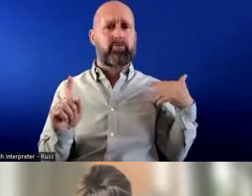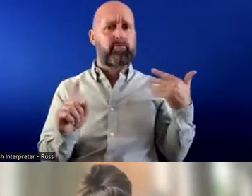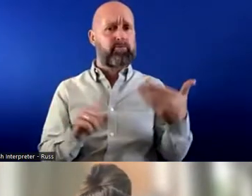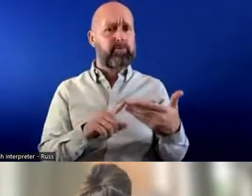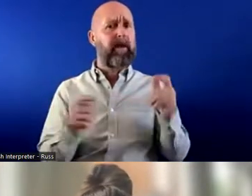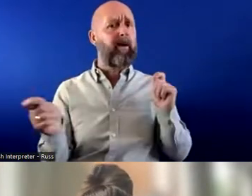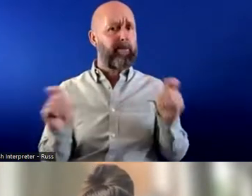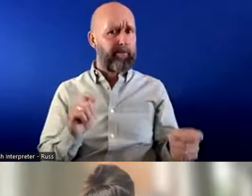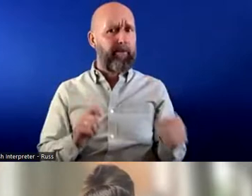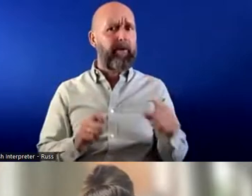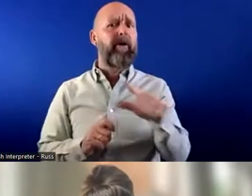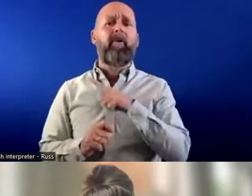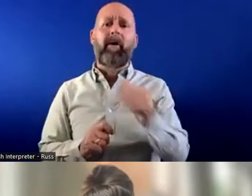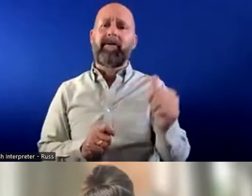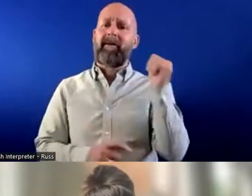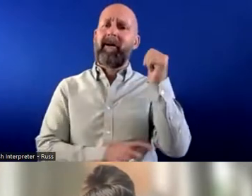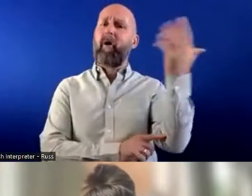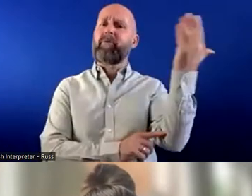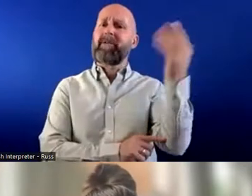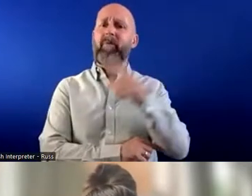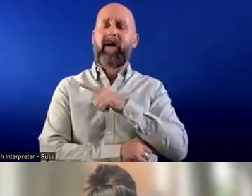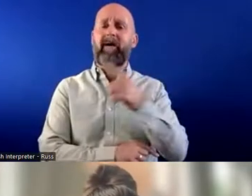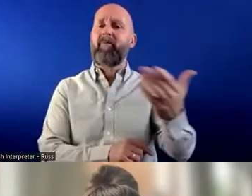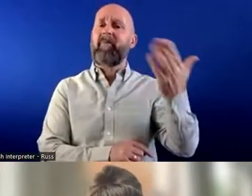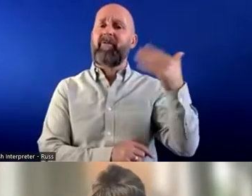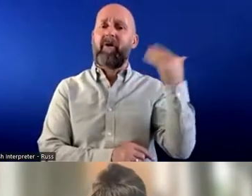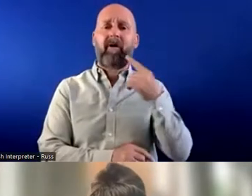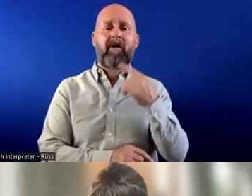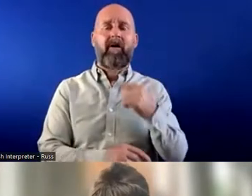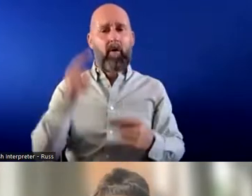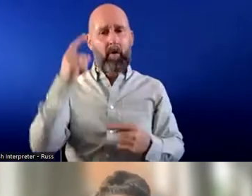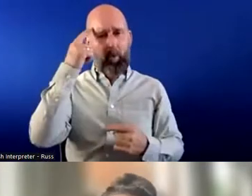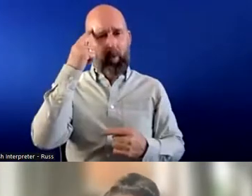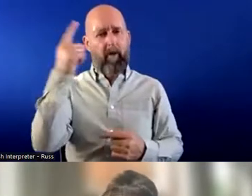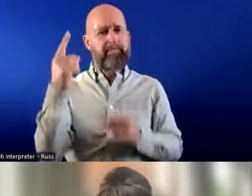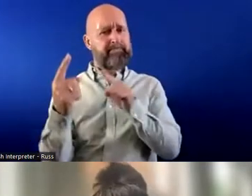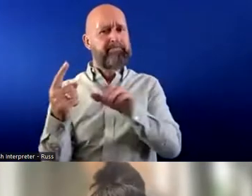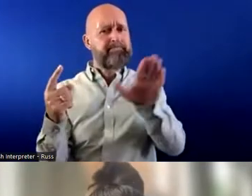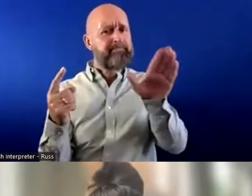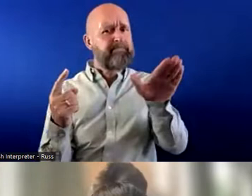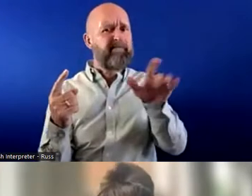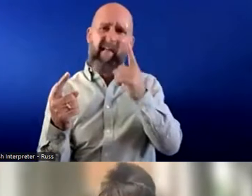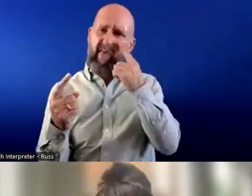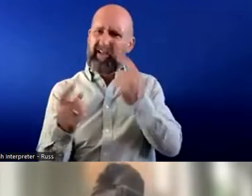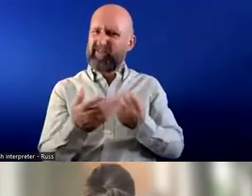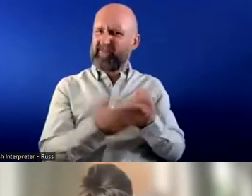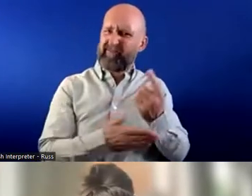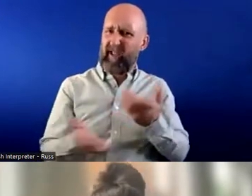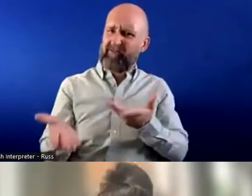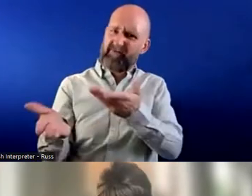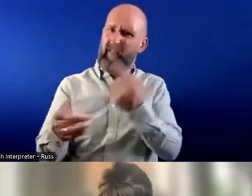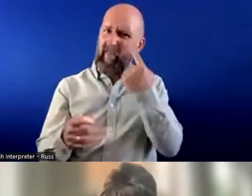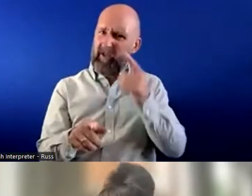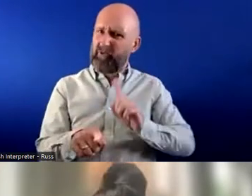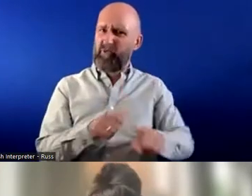said I said earlier in my presentation initially I would have been going with one person in mind to an employer and said I'll go and just give them a chance just try it out